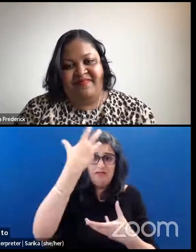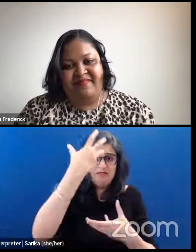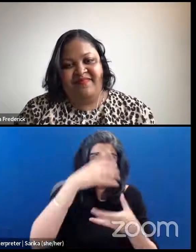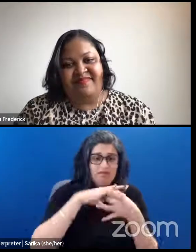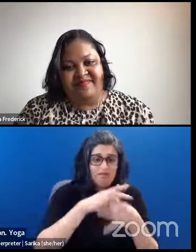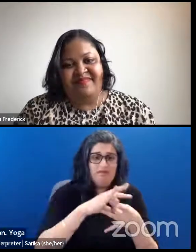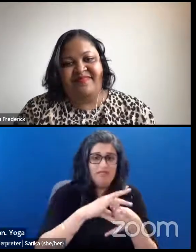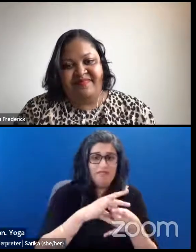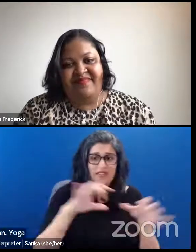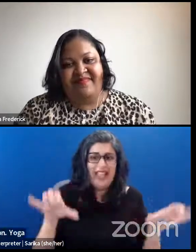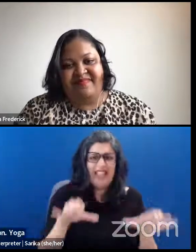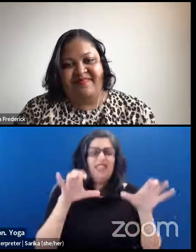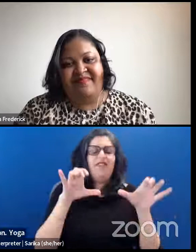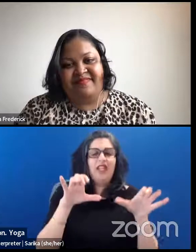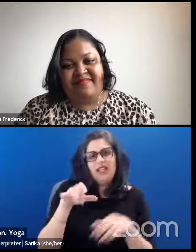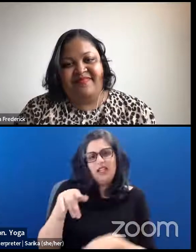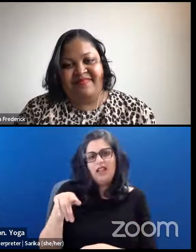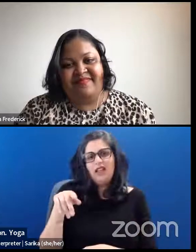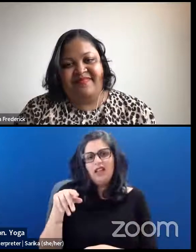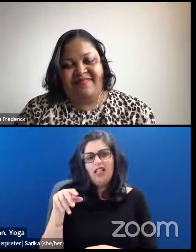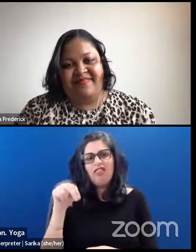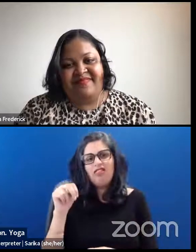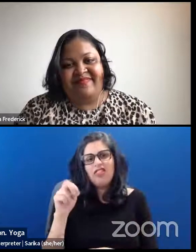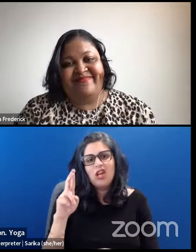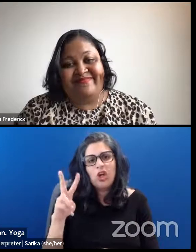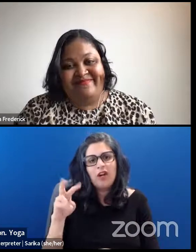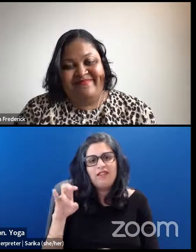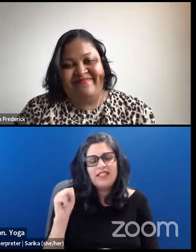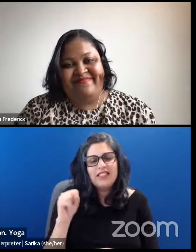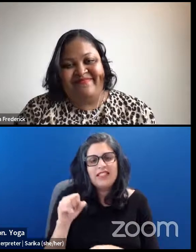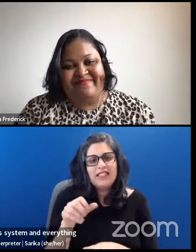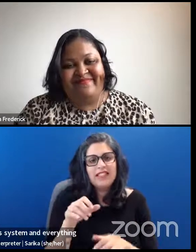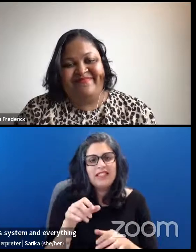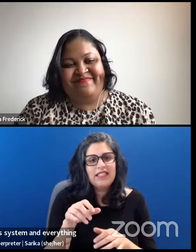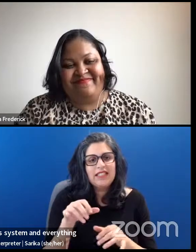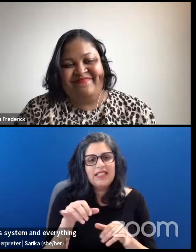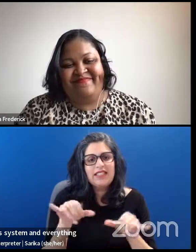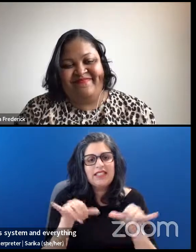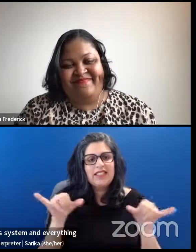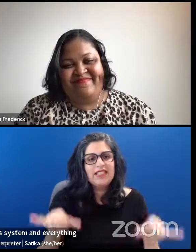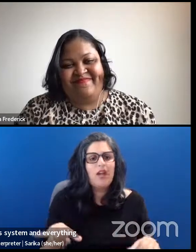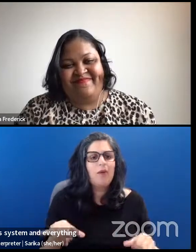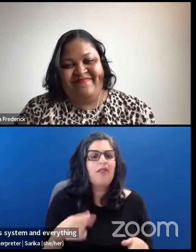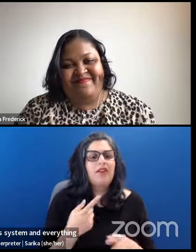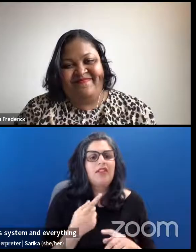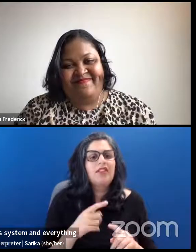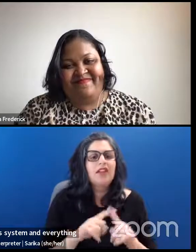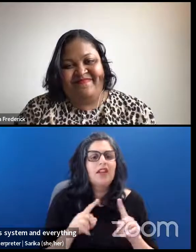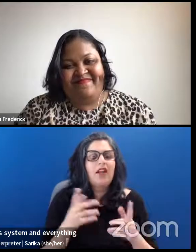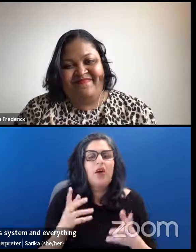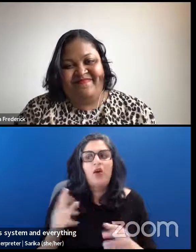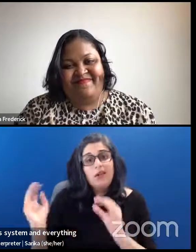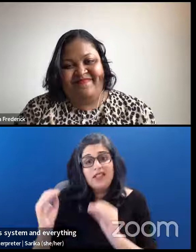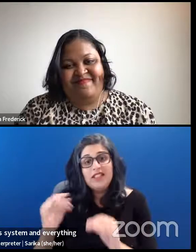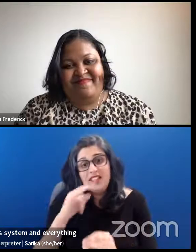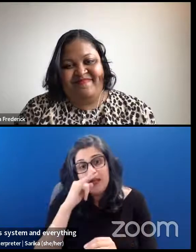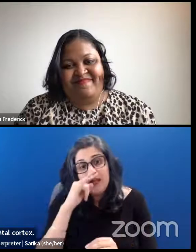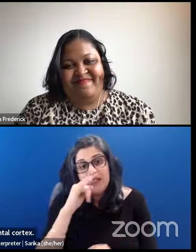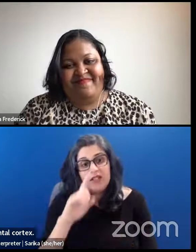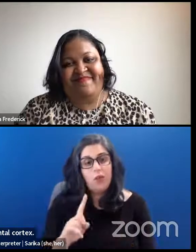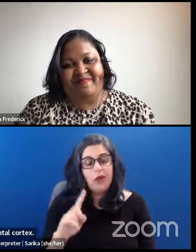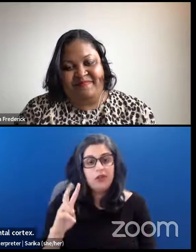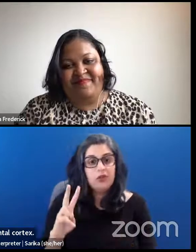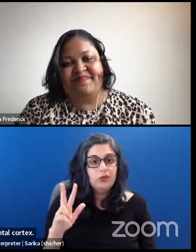we do with our prefrontal cortex, know, counting, you we were told as kids, you know, you're upset, count to 10. Well, counting is abstract